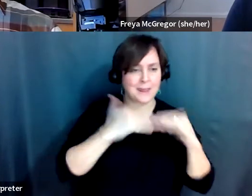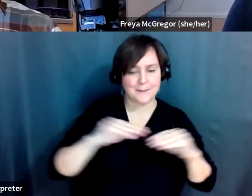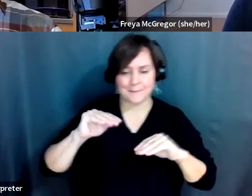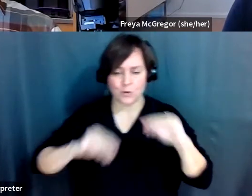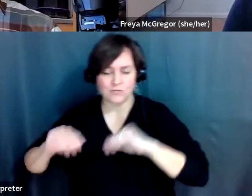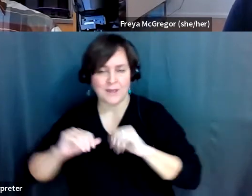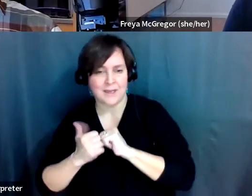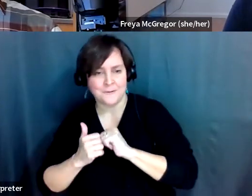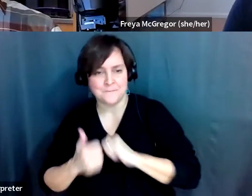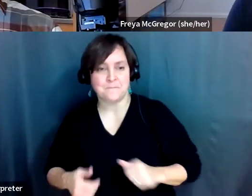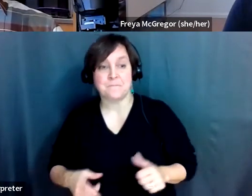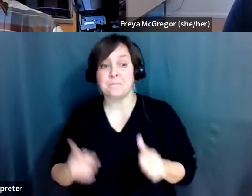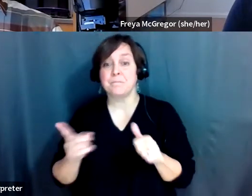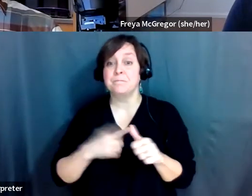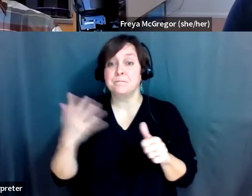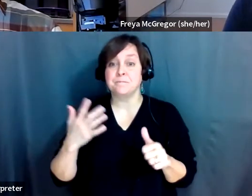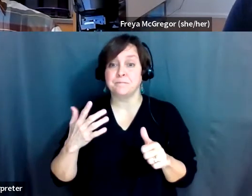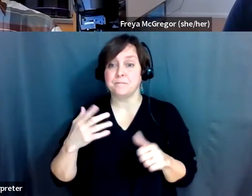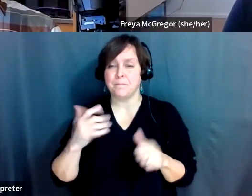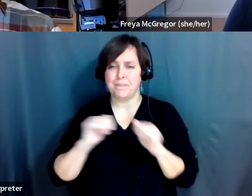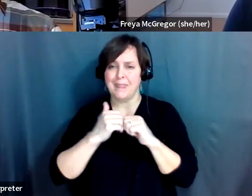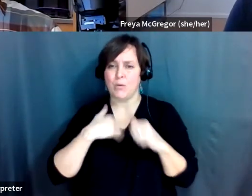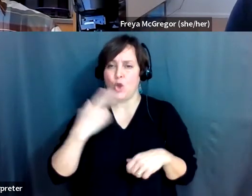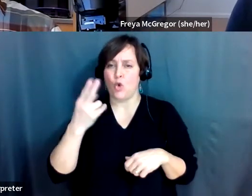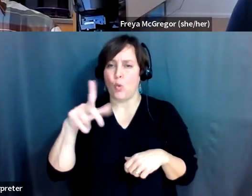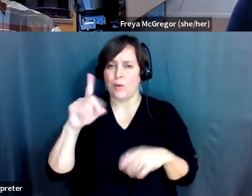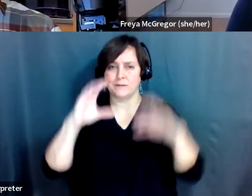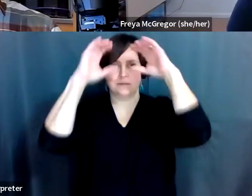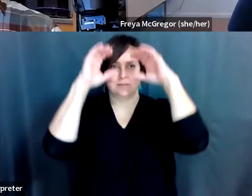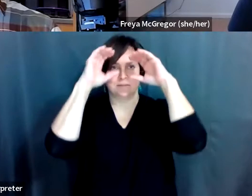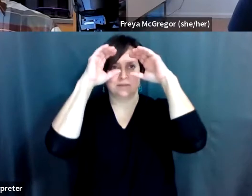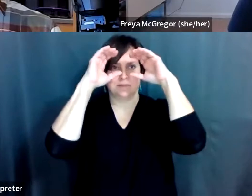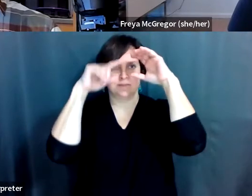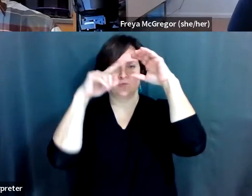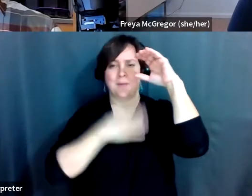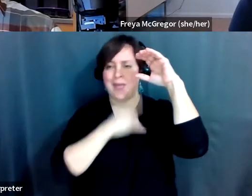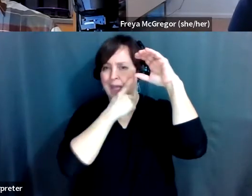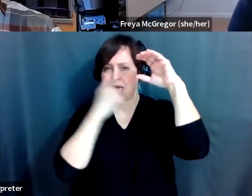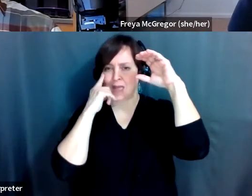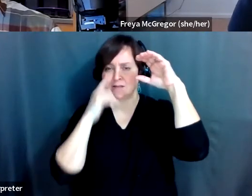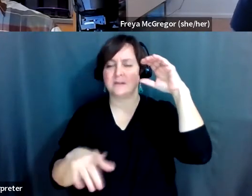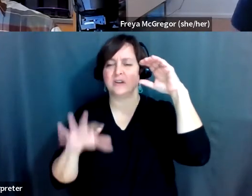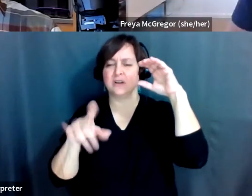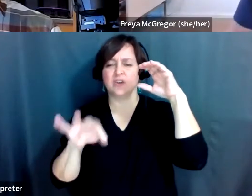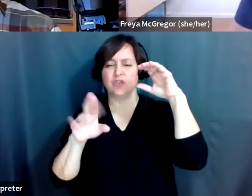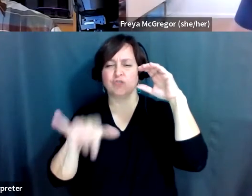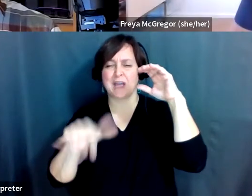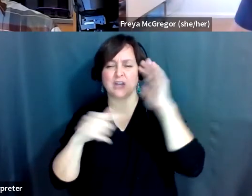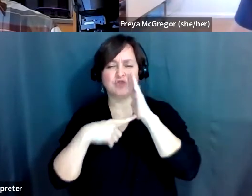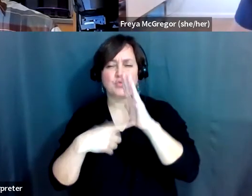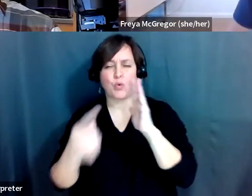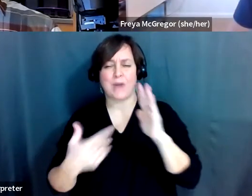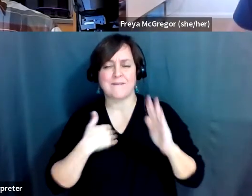first one was literally holding binoculars up to my eyes. And so, Freya, show, show what you've got.